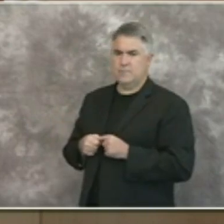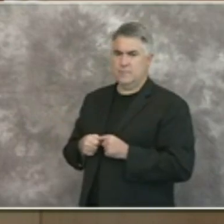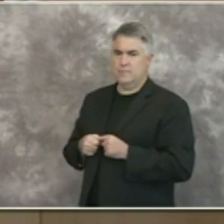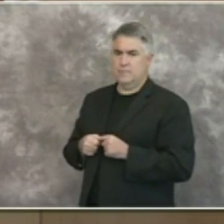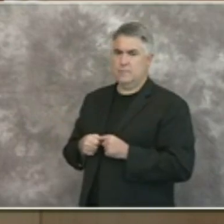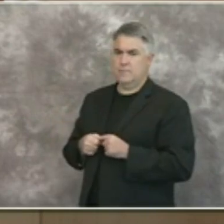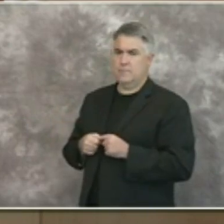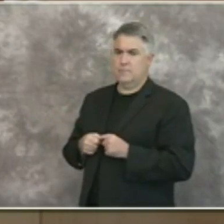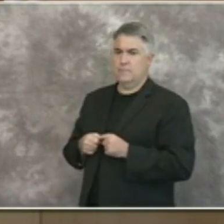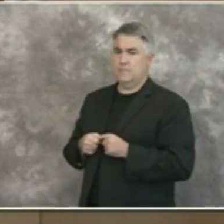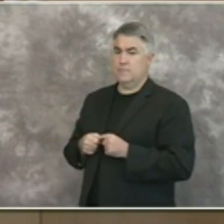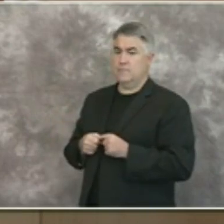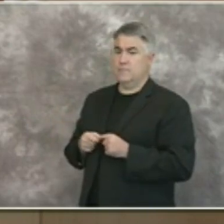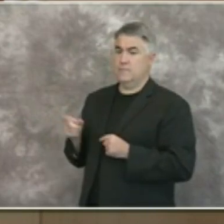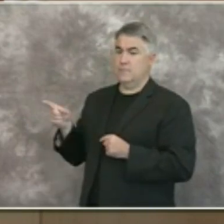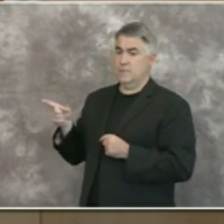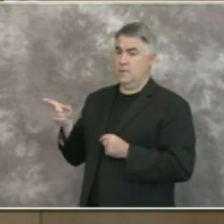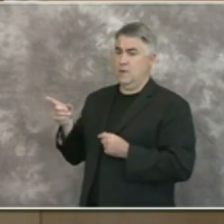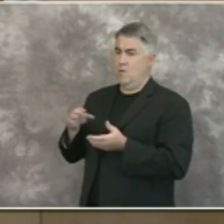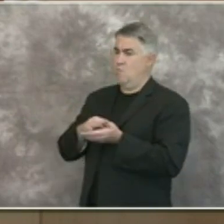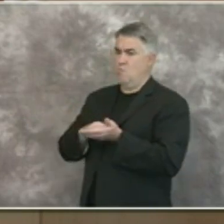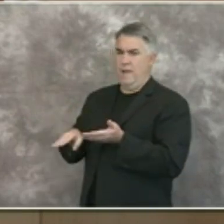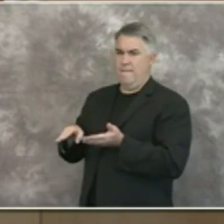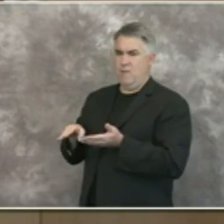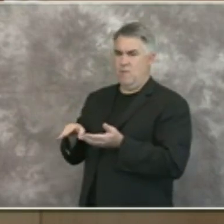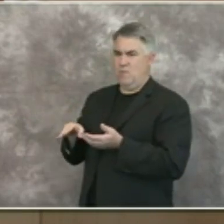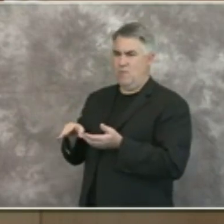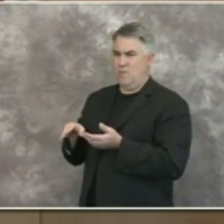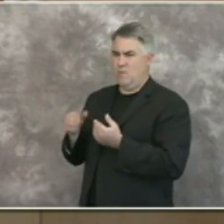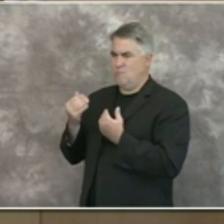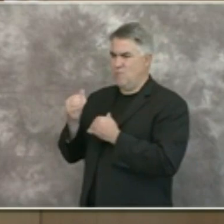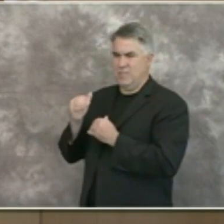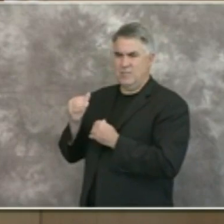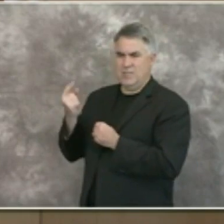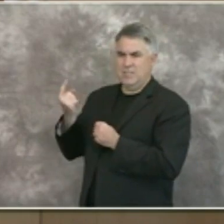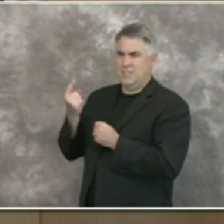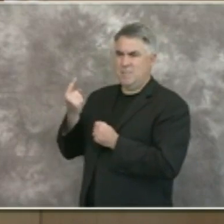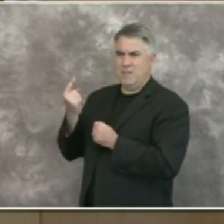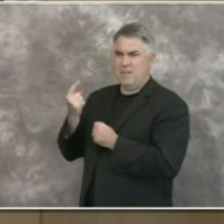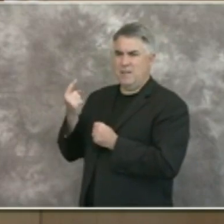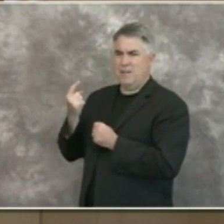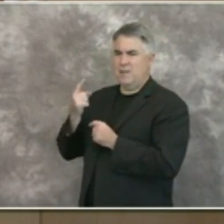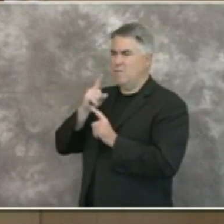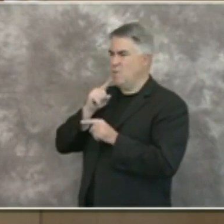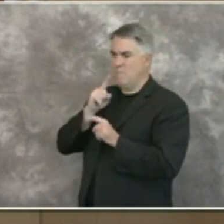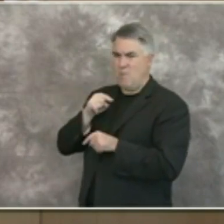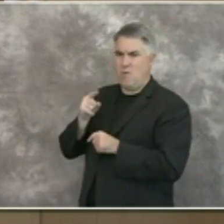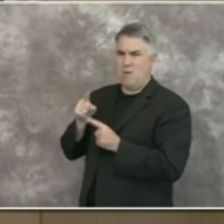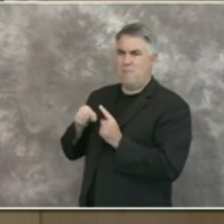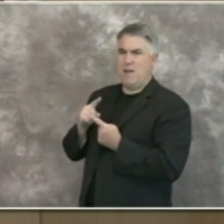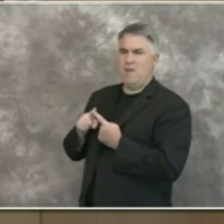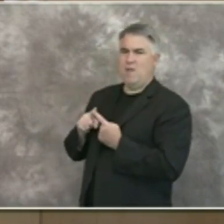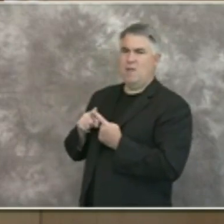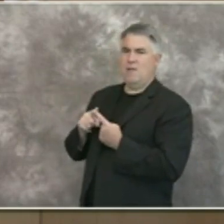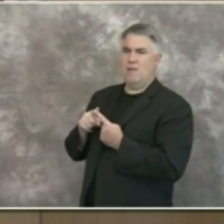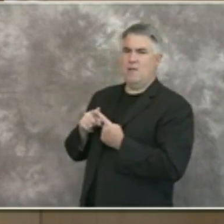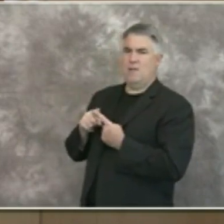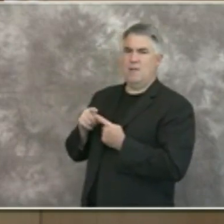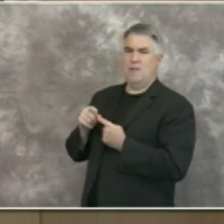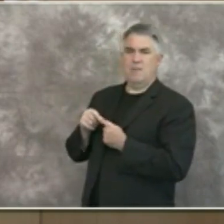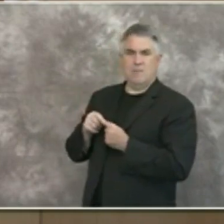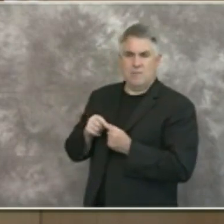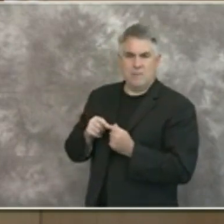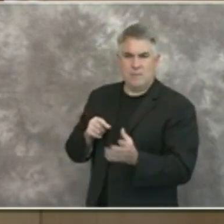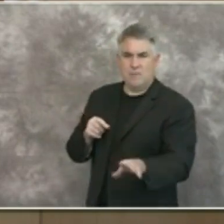restrictions on group activities we've only had two reported covid cases we do we are not